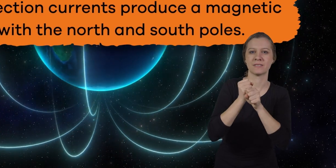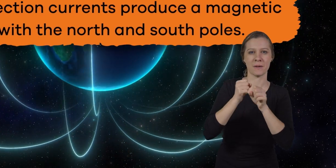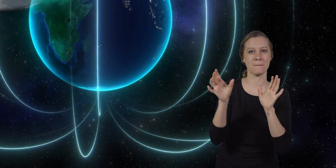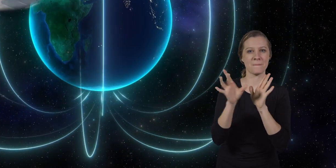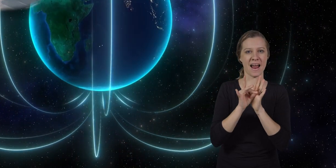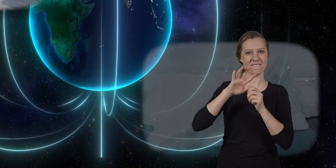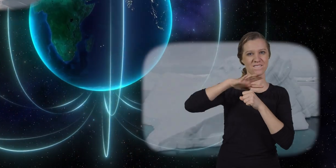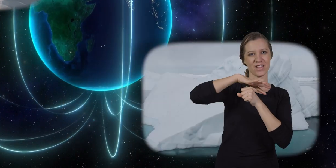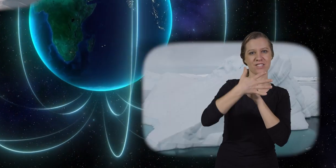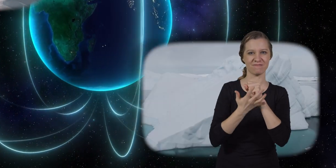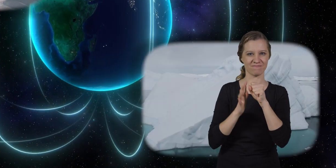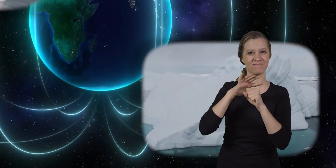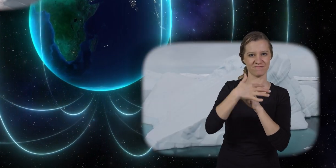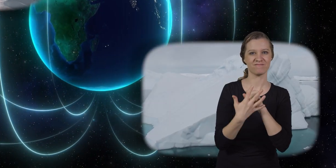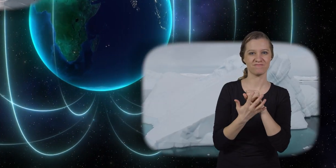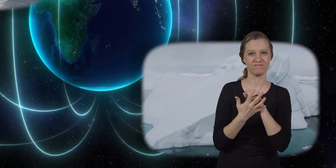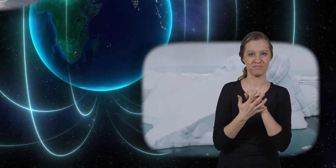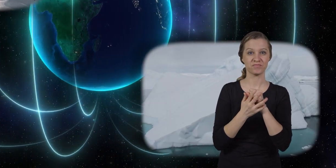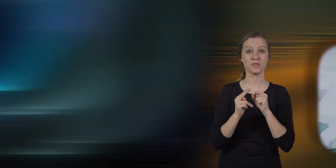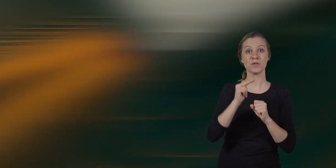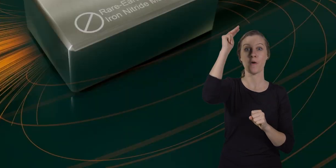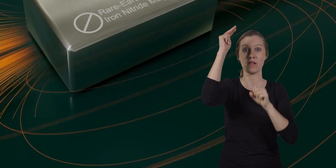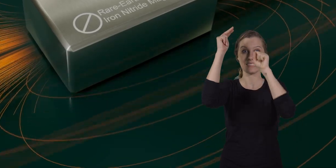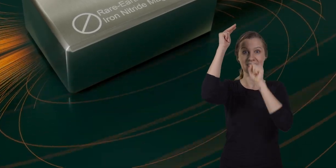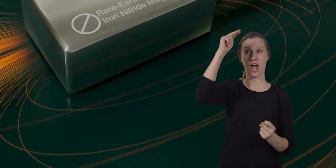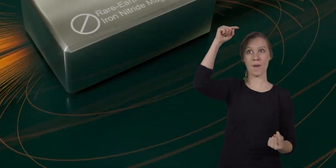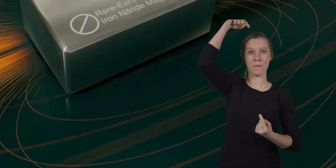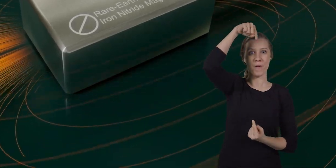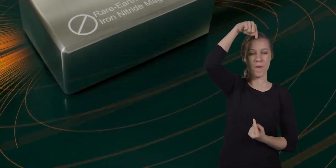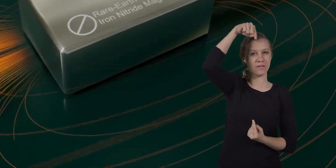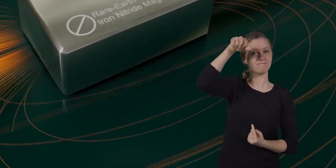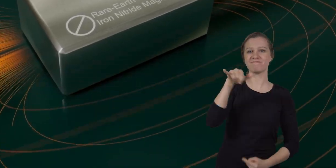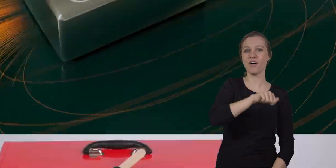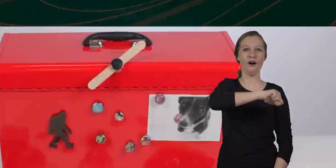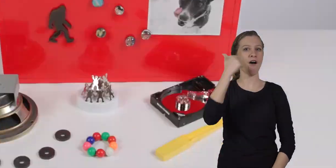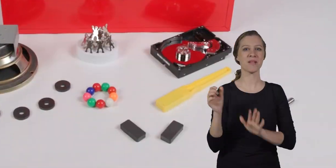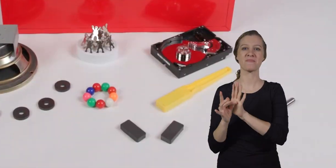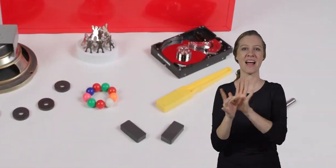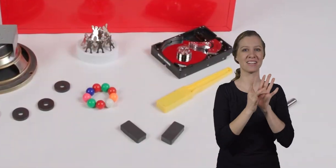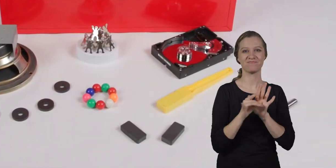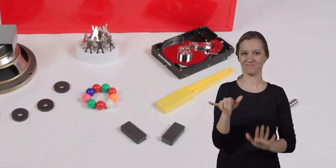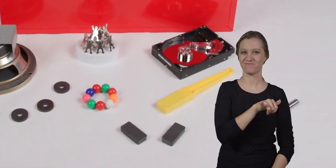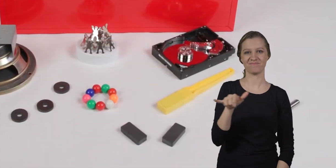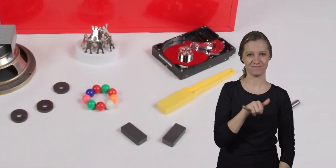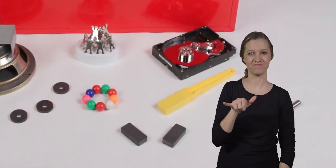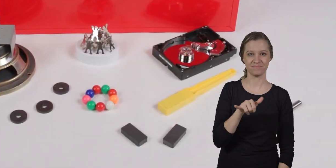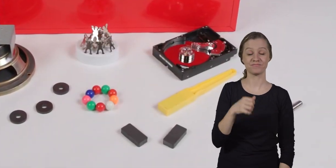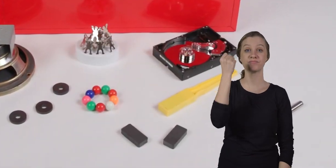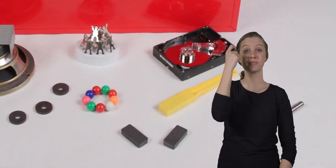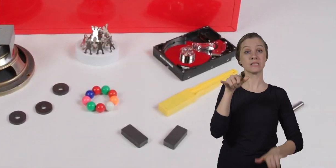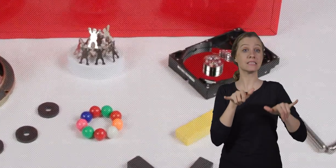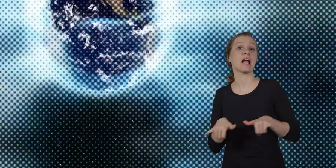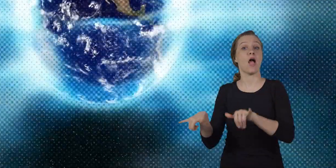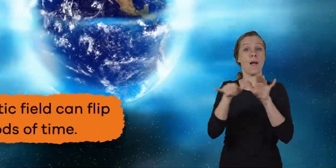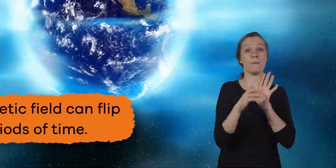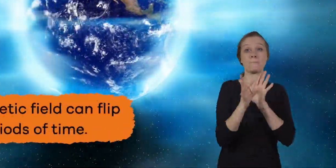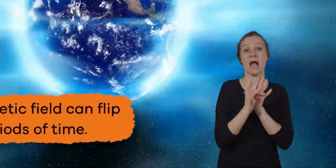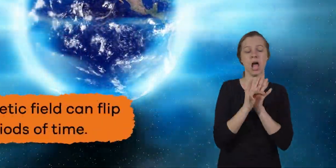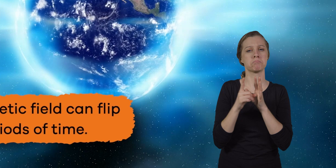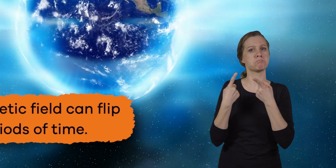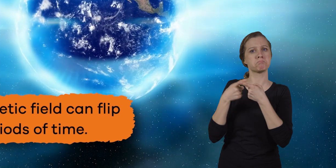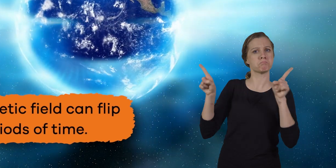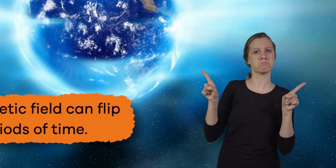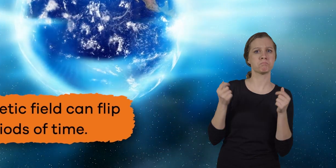field with north and south poles just like other magnets unlike standard magnets however the